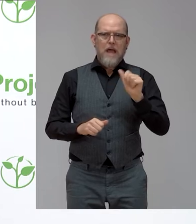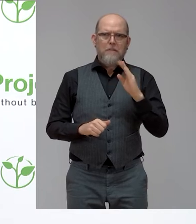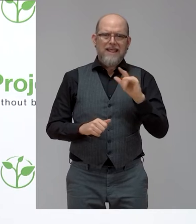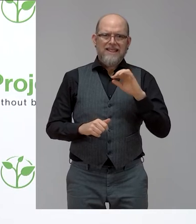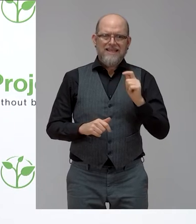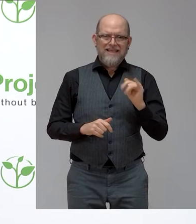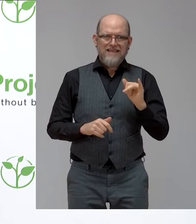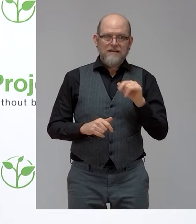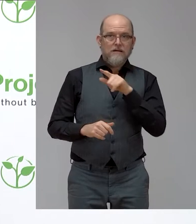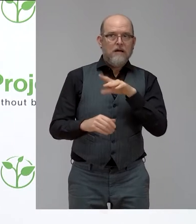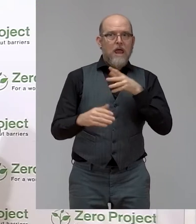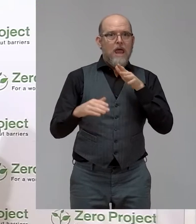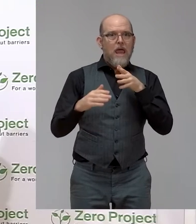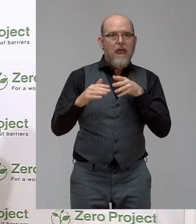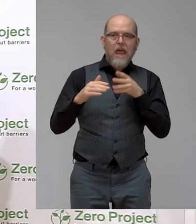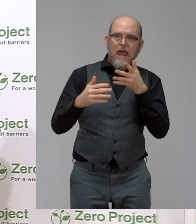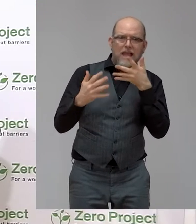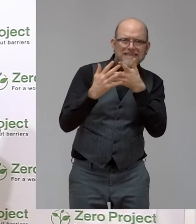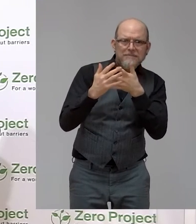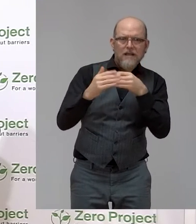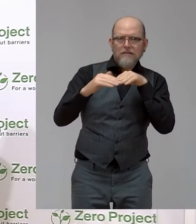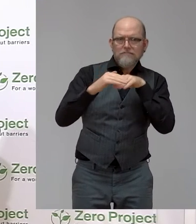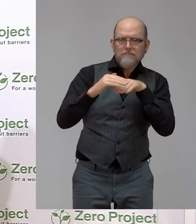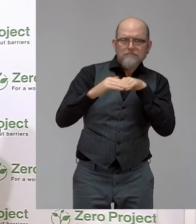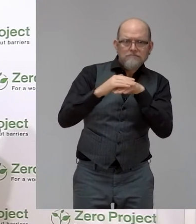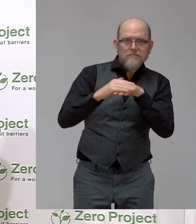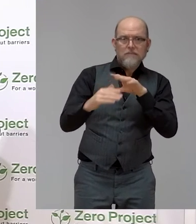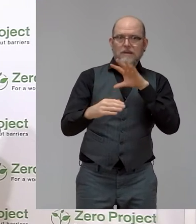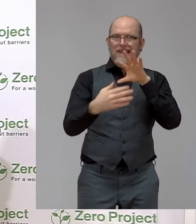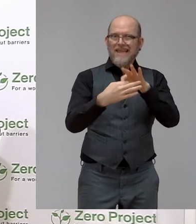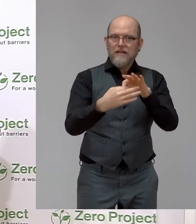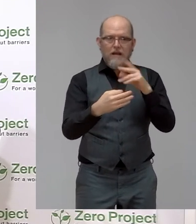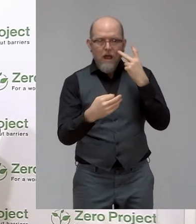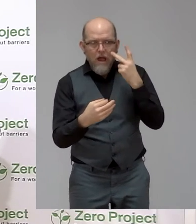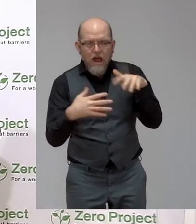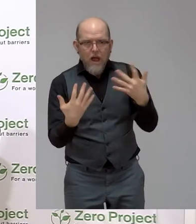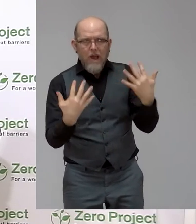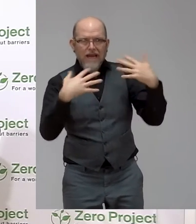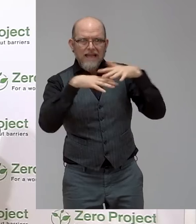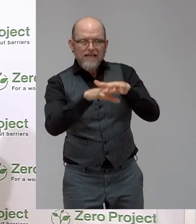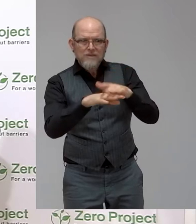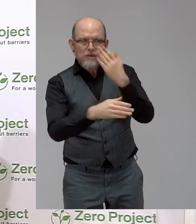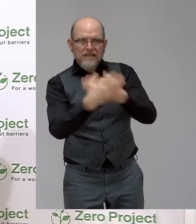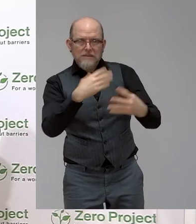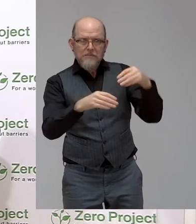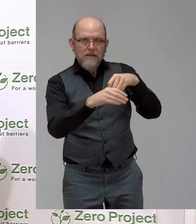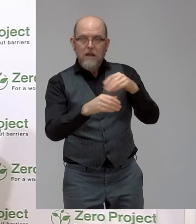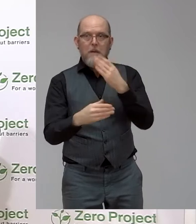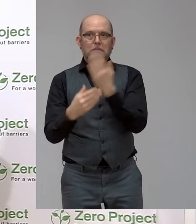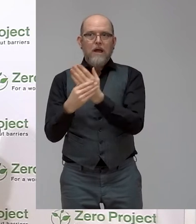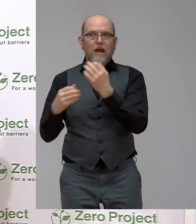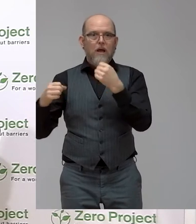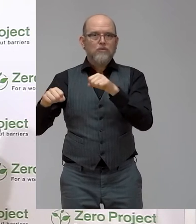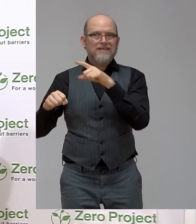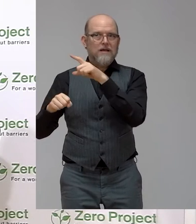onboarding process, please? Yes, of course, with pleasure. And in light of this, let me